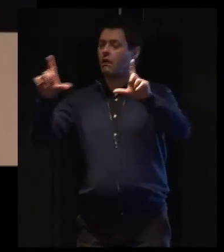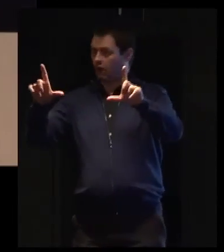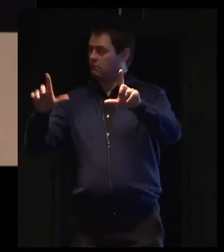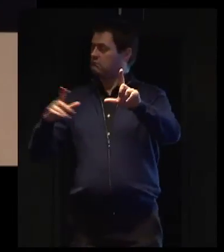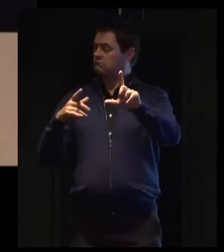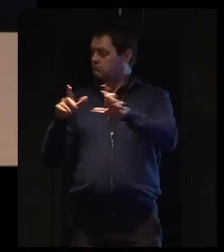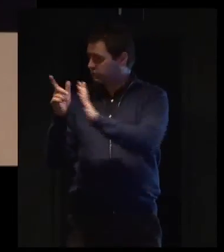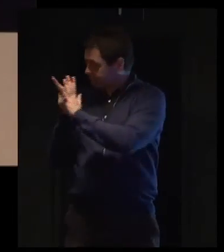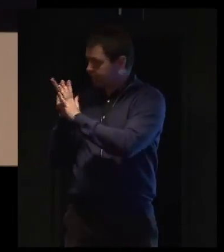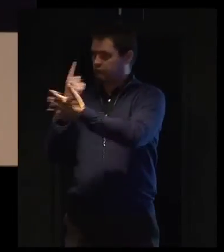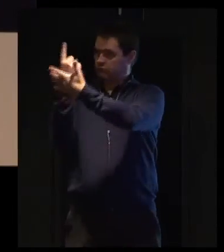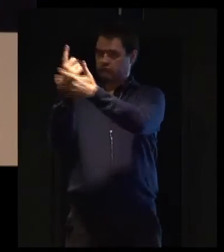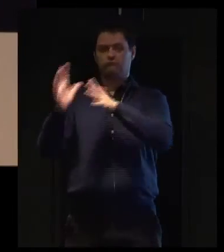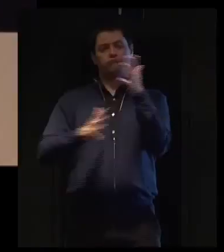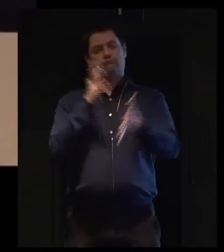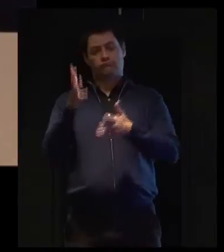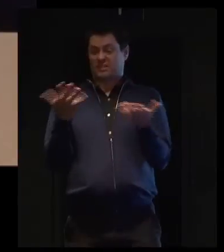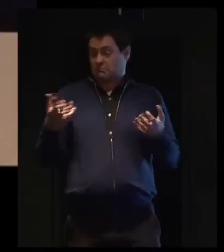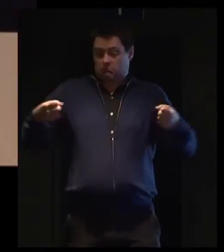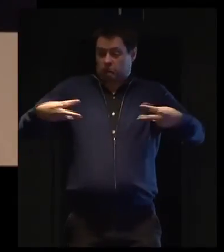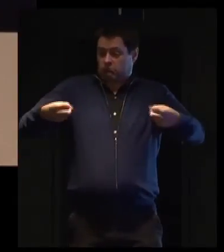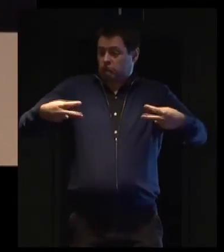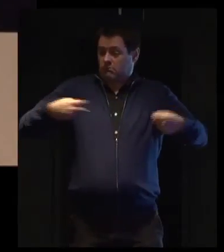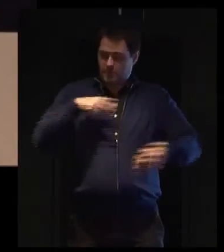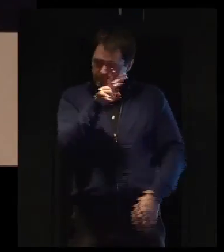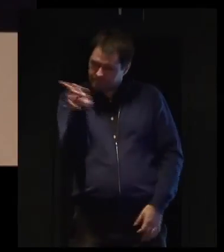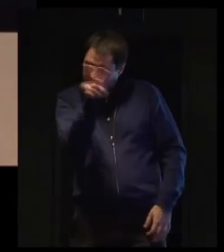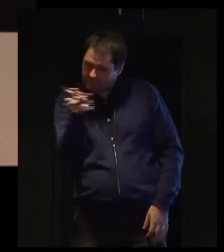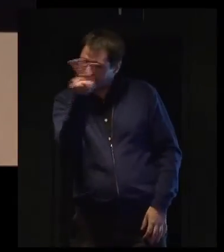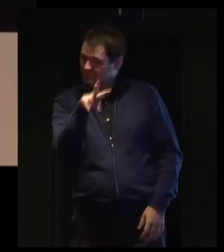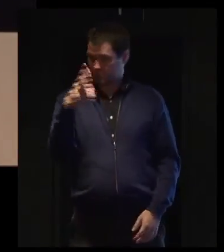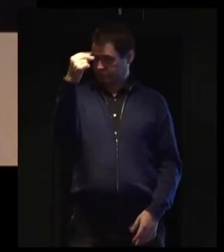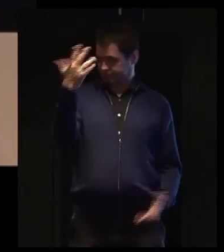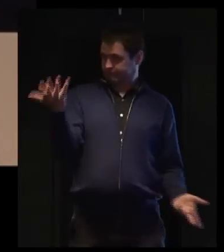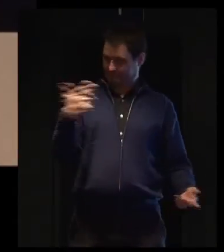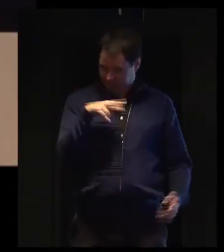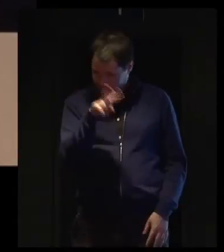captioning to match highlights and interviews that go onto the website.